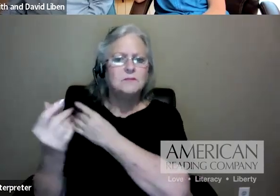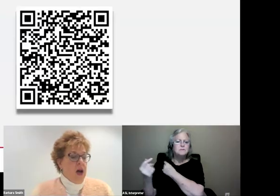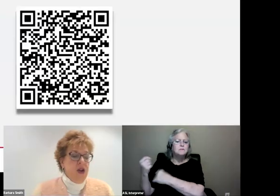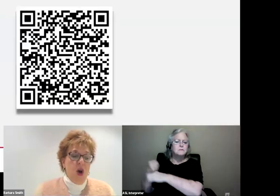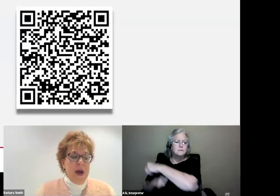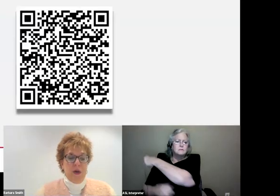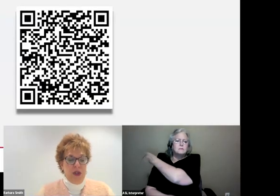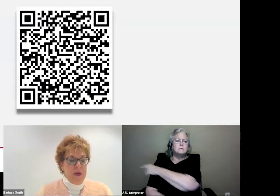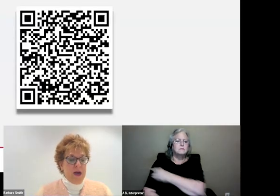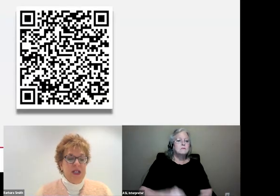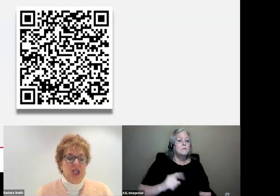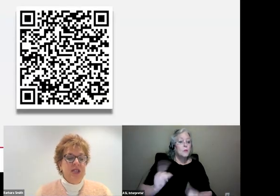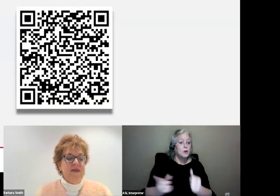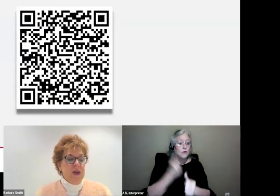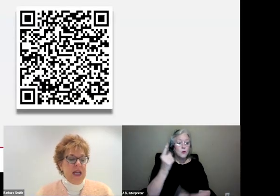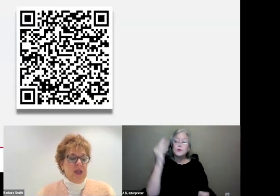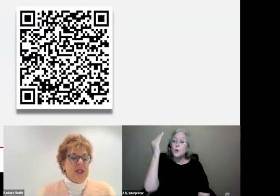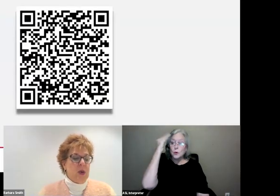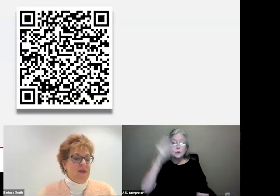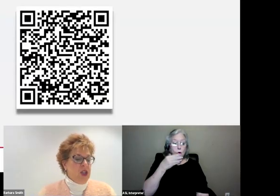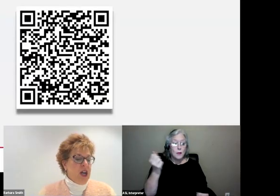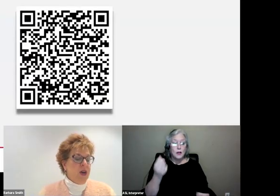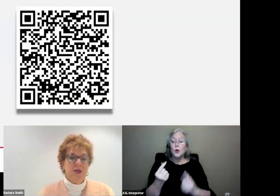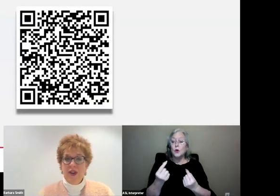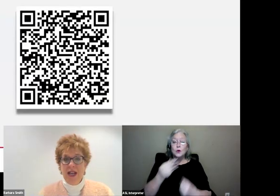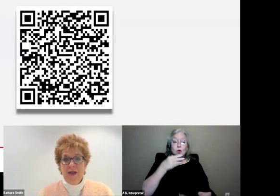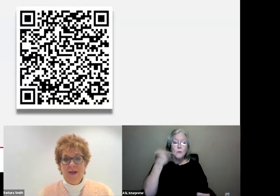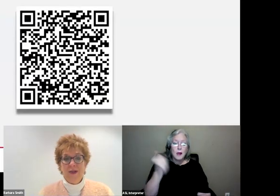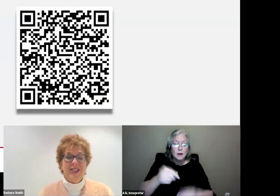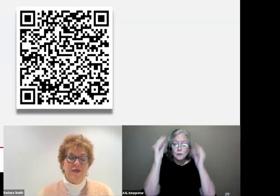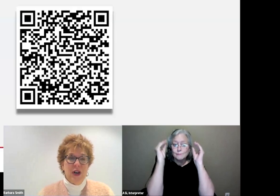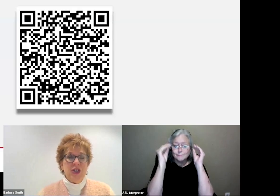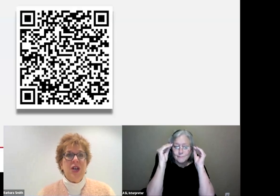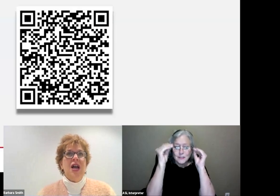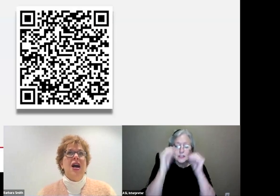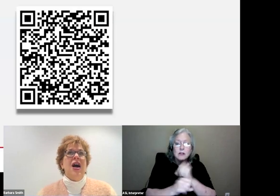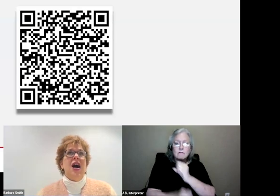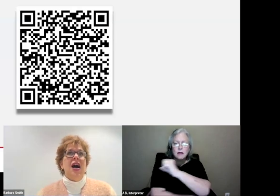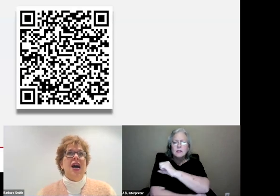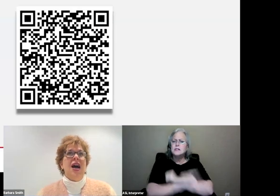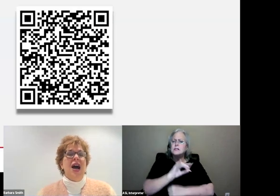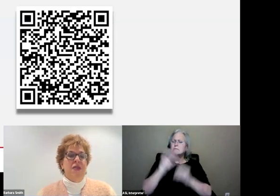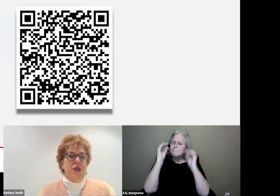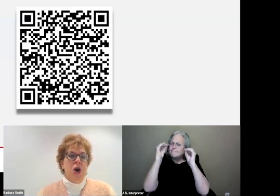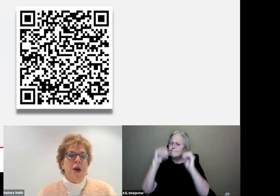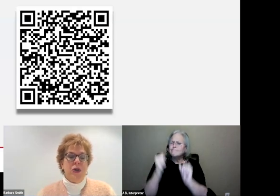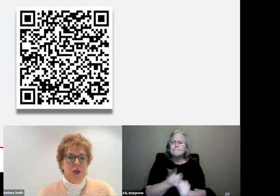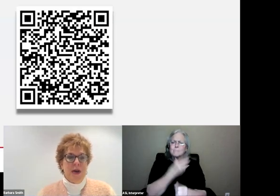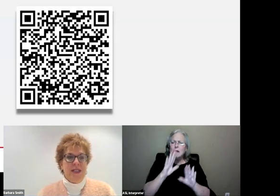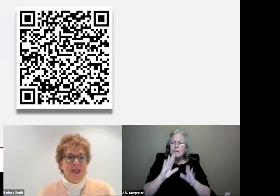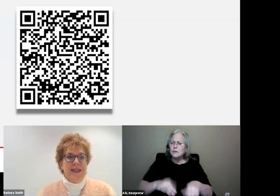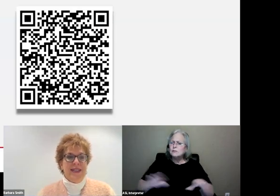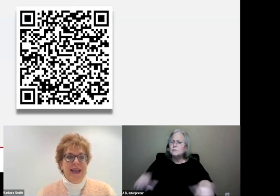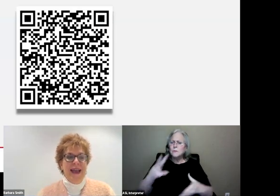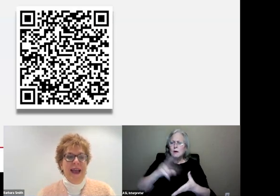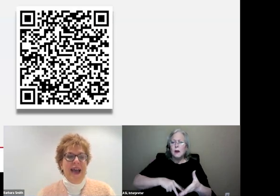First, Know Better, Do Better, Teaching the Foundation So Every Child Can Read was their first of the Know Better, Do